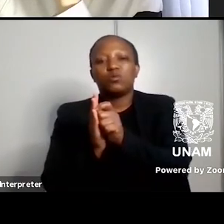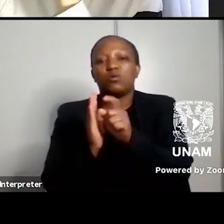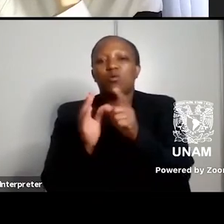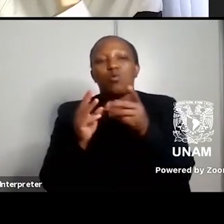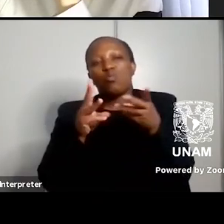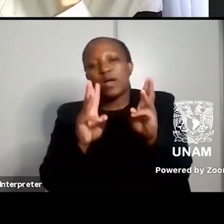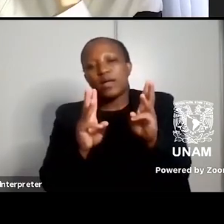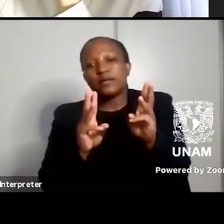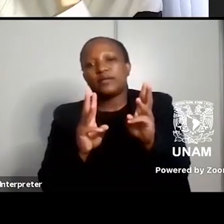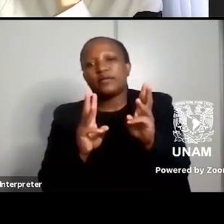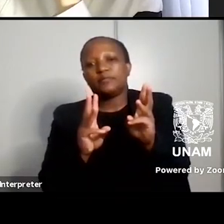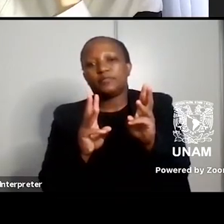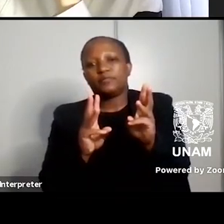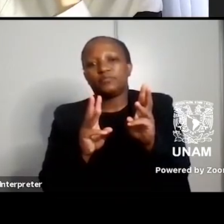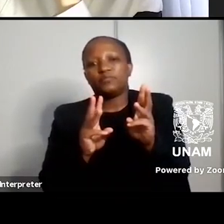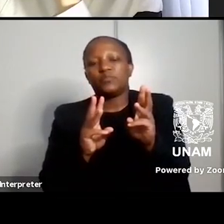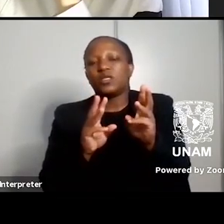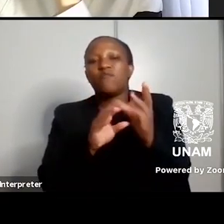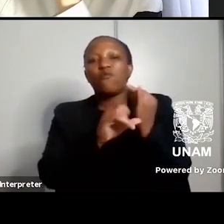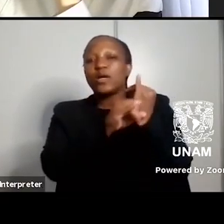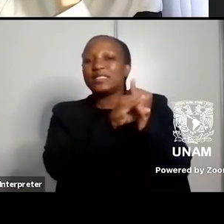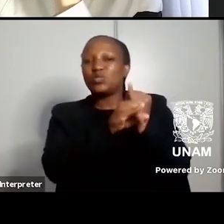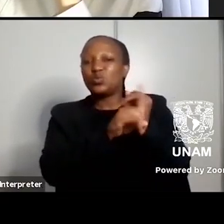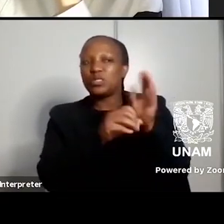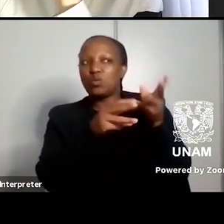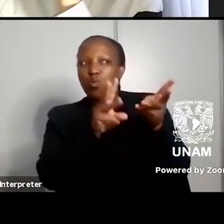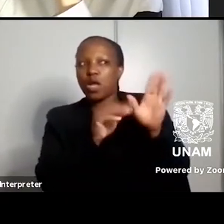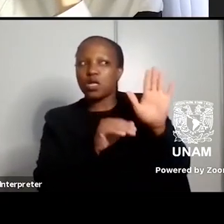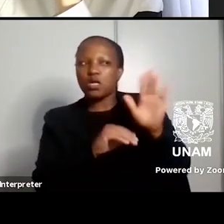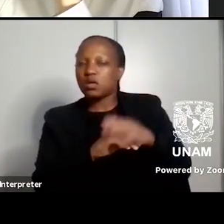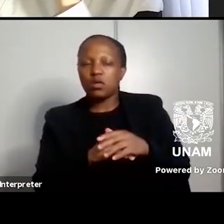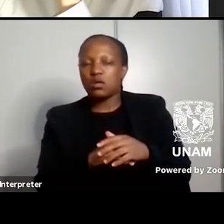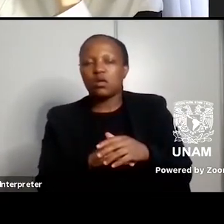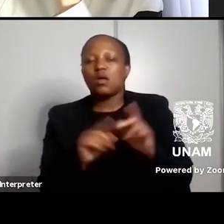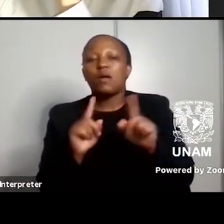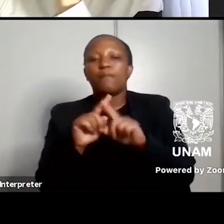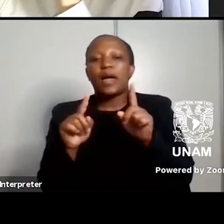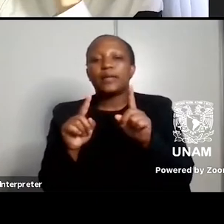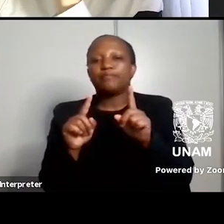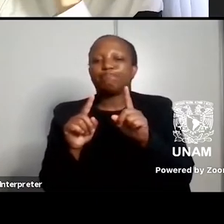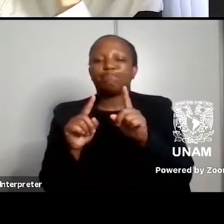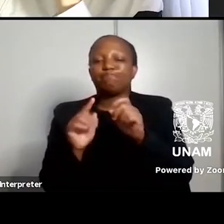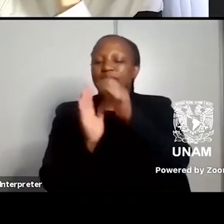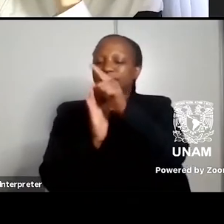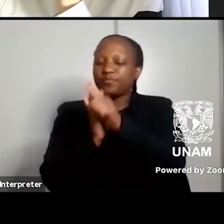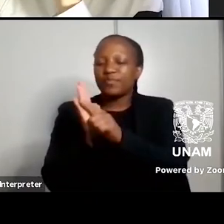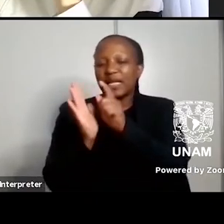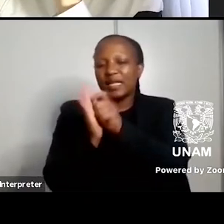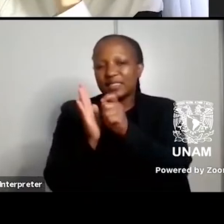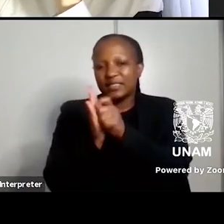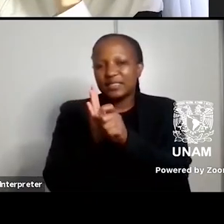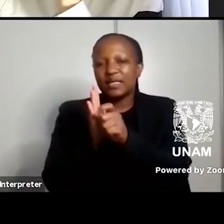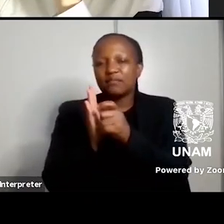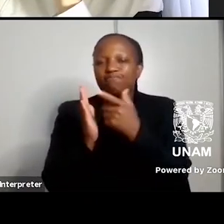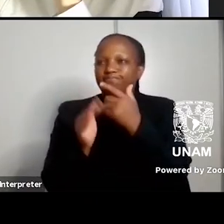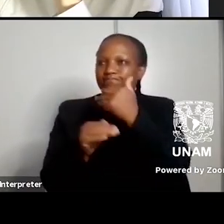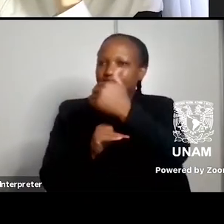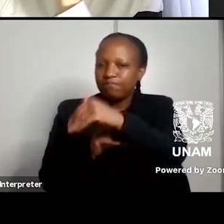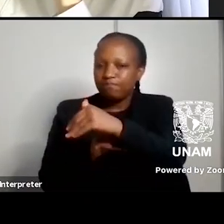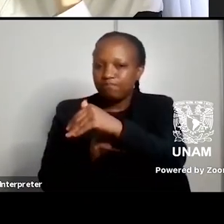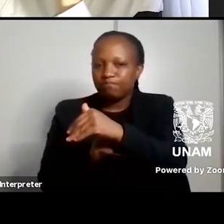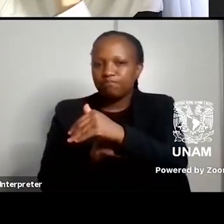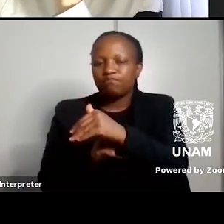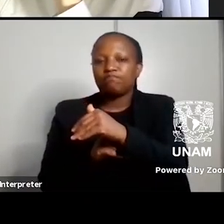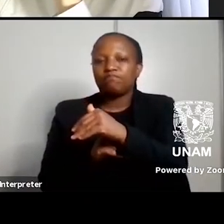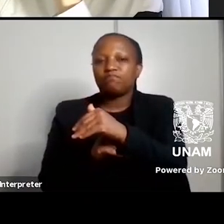in tertiary institutions but literary criticism um outside of the act